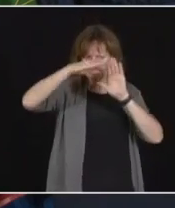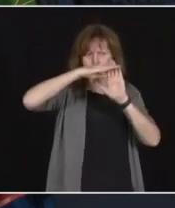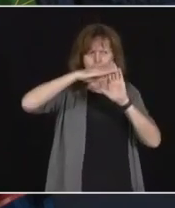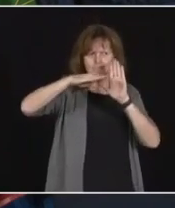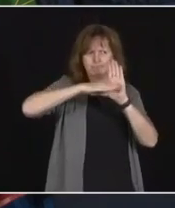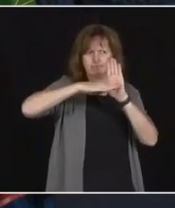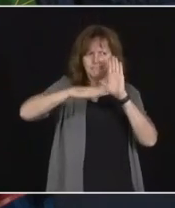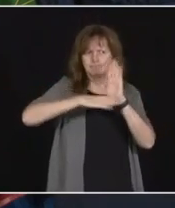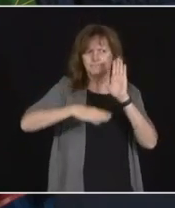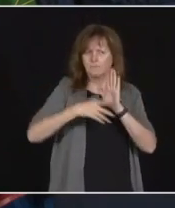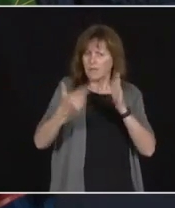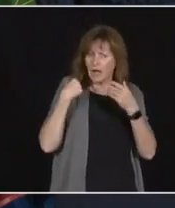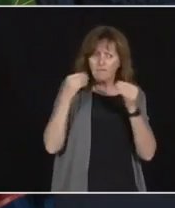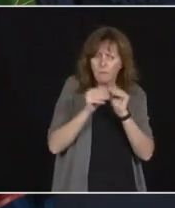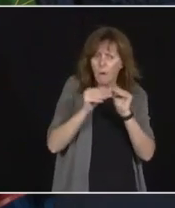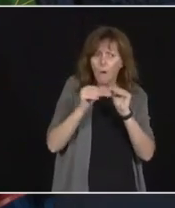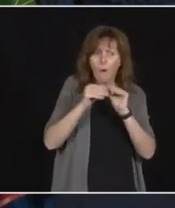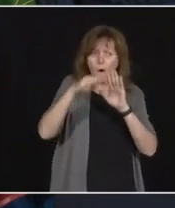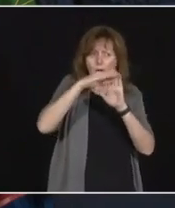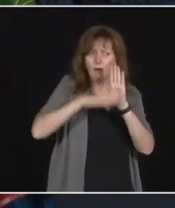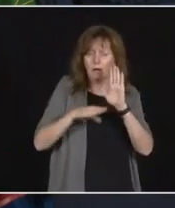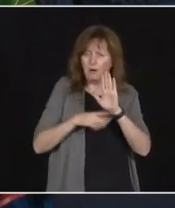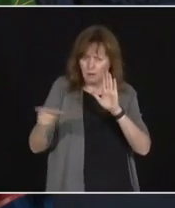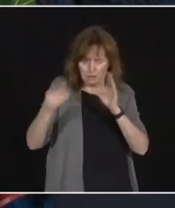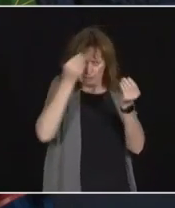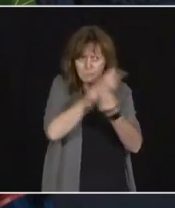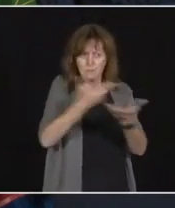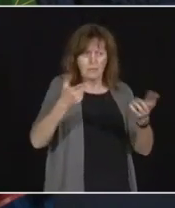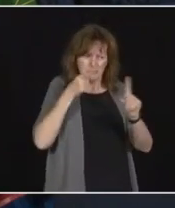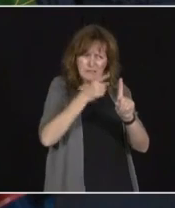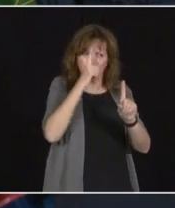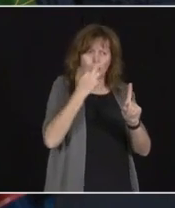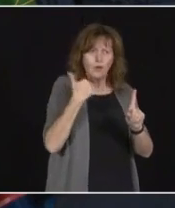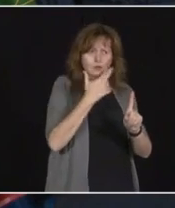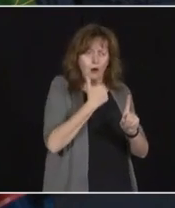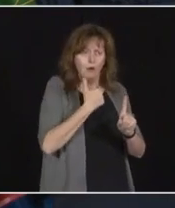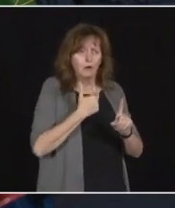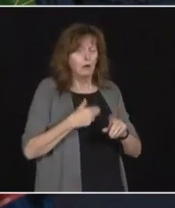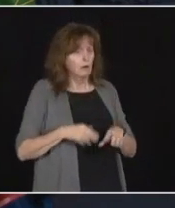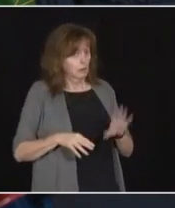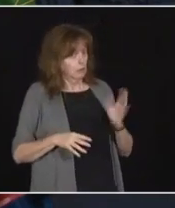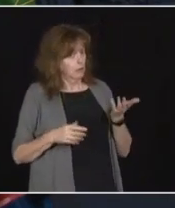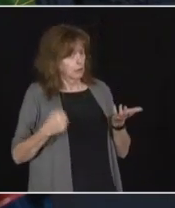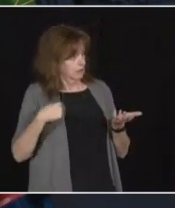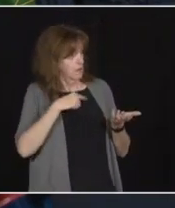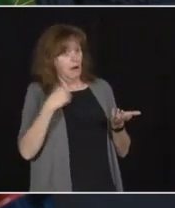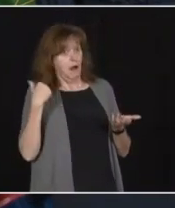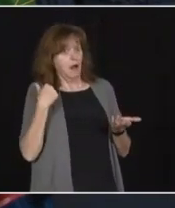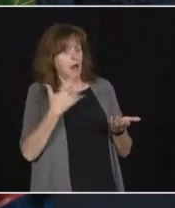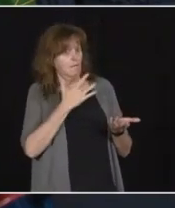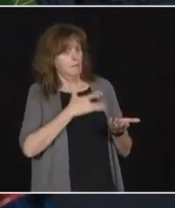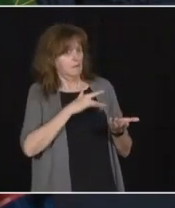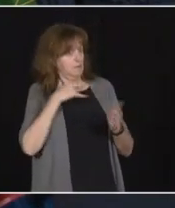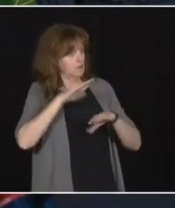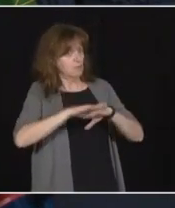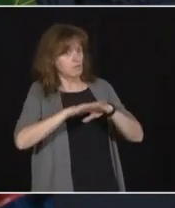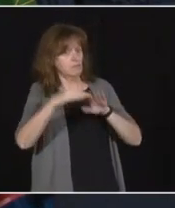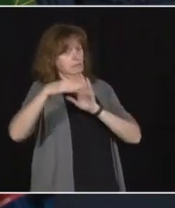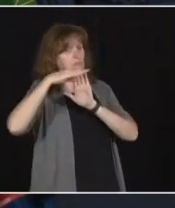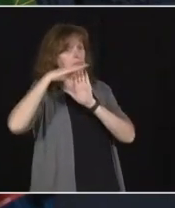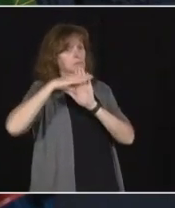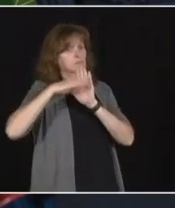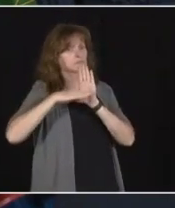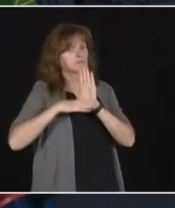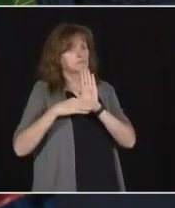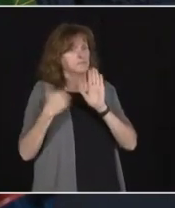why not? Well, the provincial guidelines and the protocols are very clear. I think we have a over 100